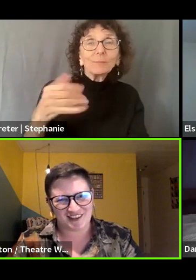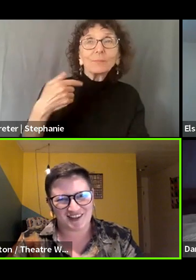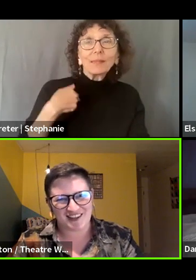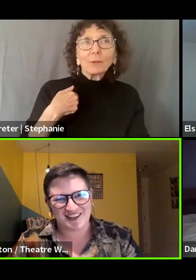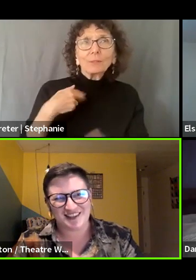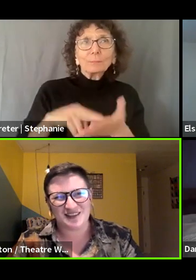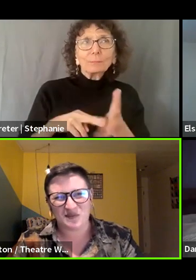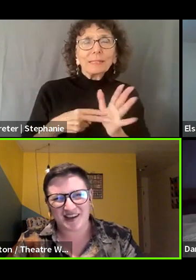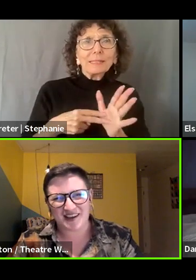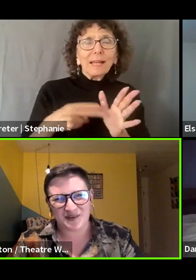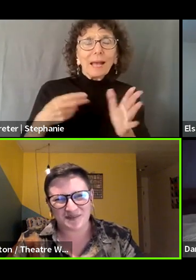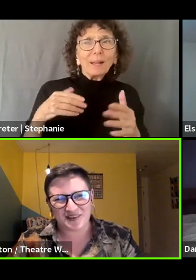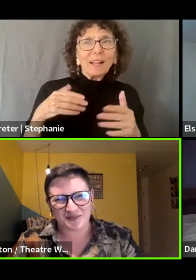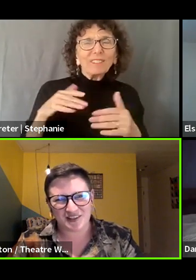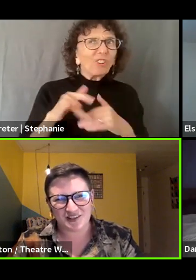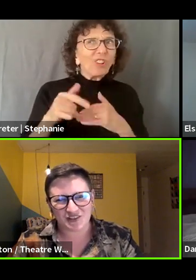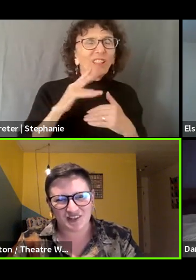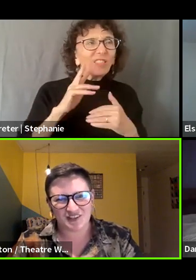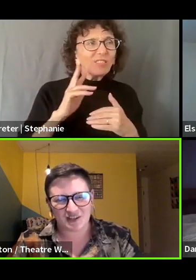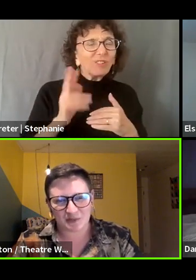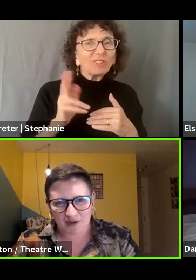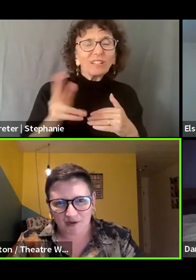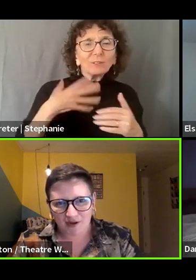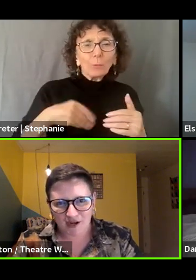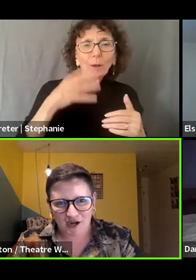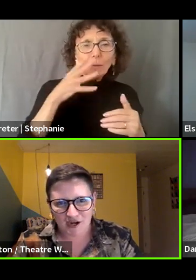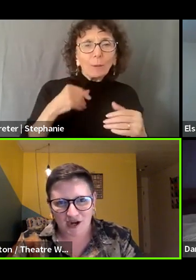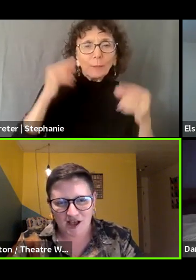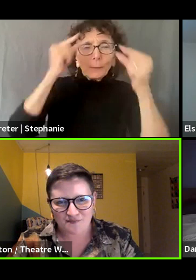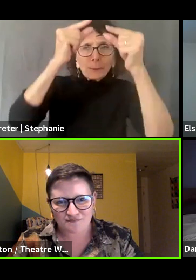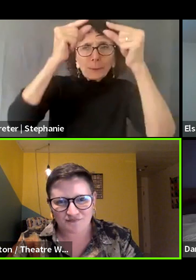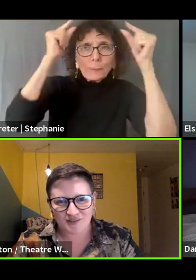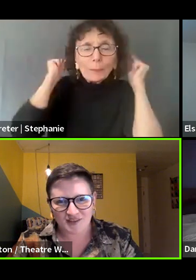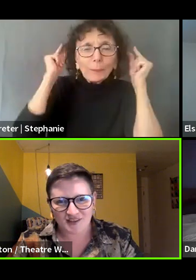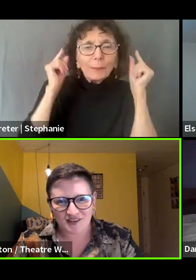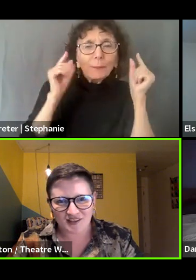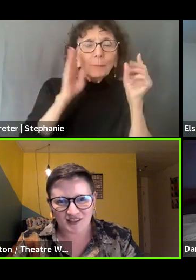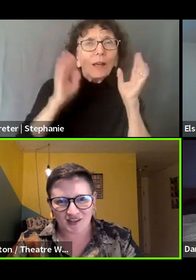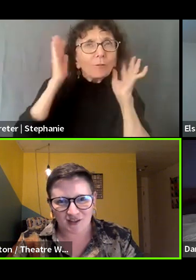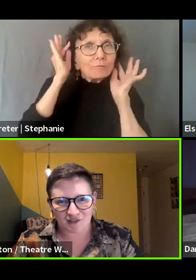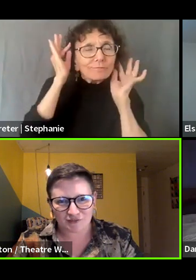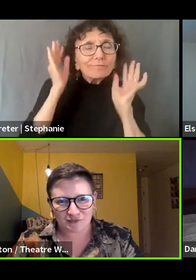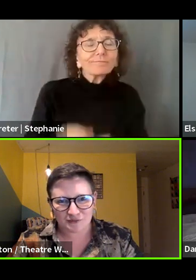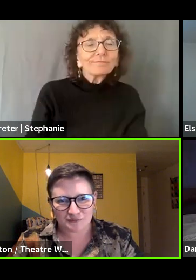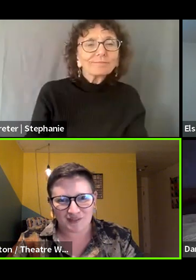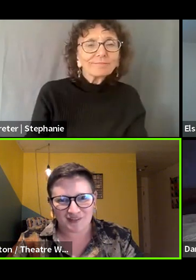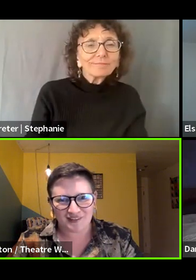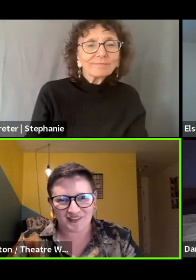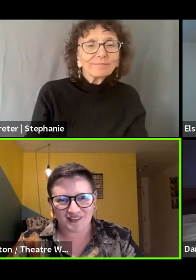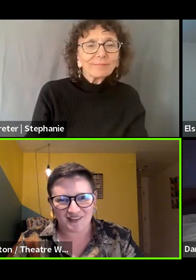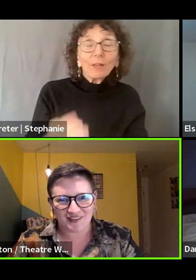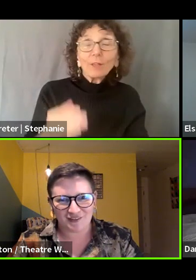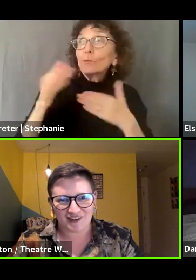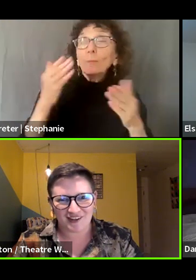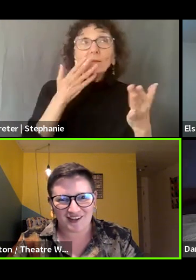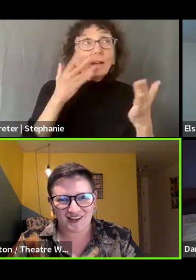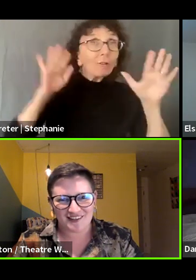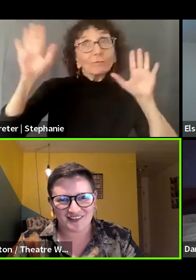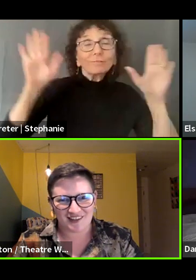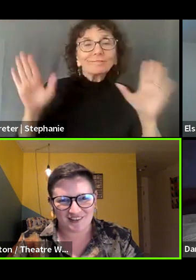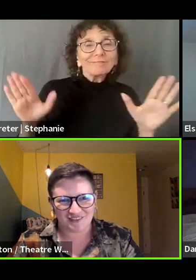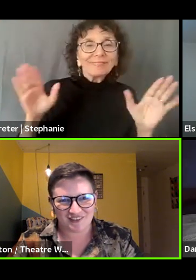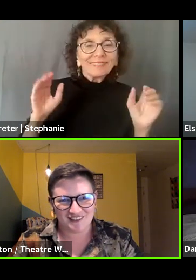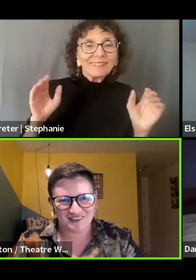early 30s white woman with short, dark brown hair in a colorful room and a gray